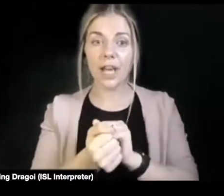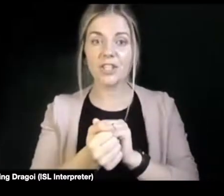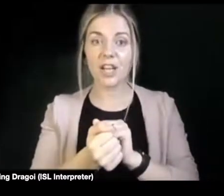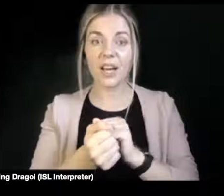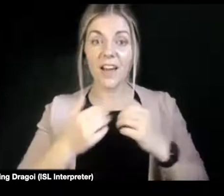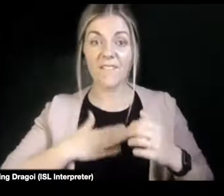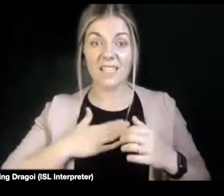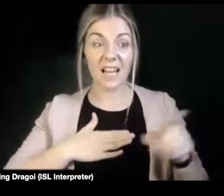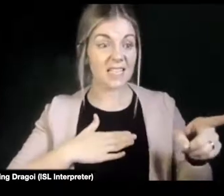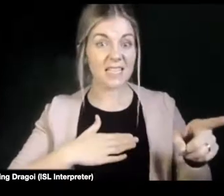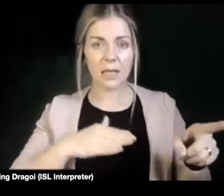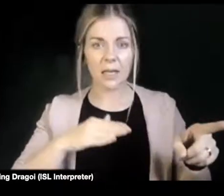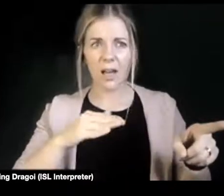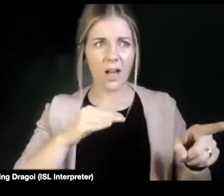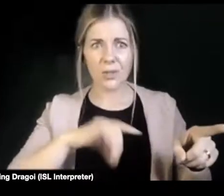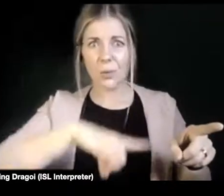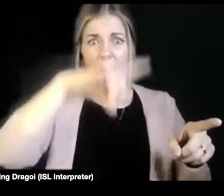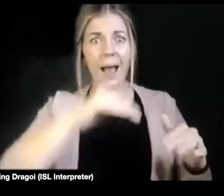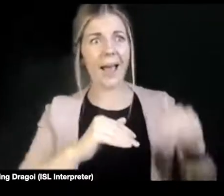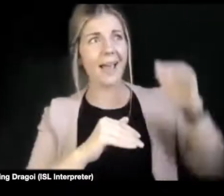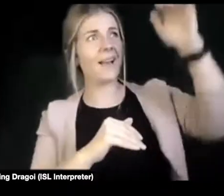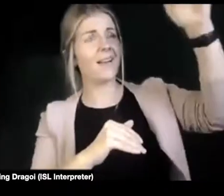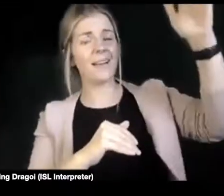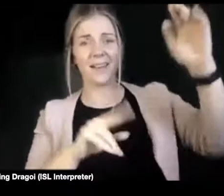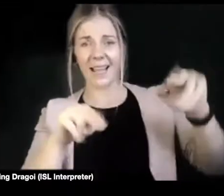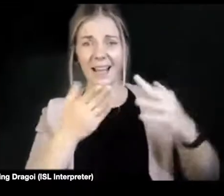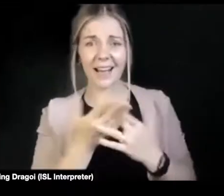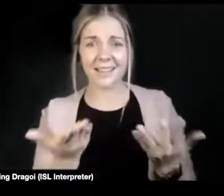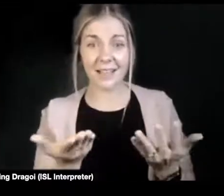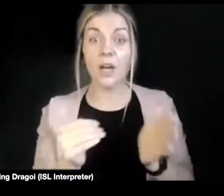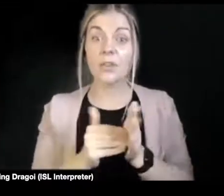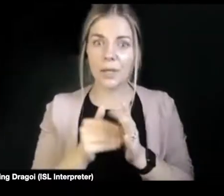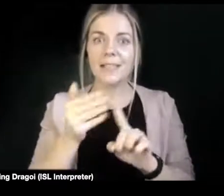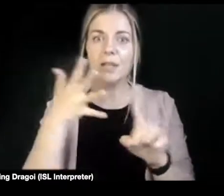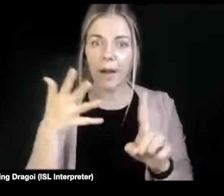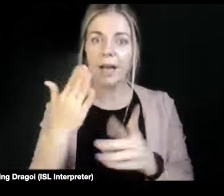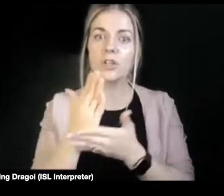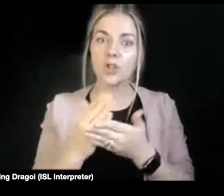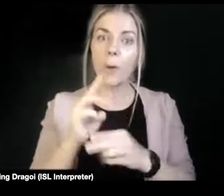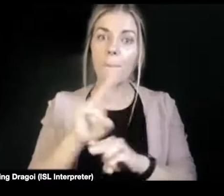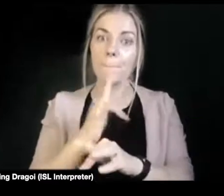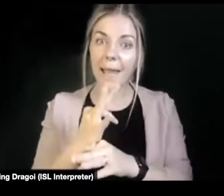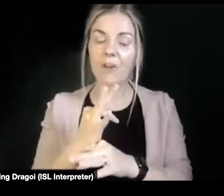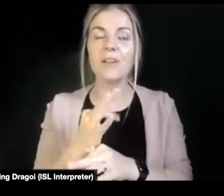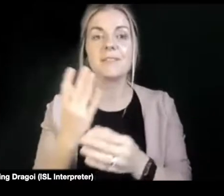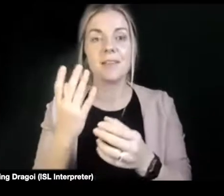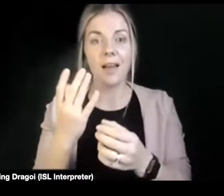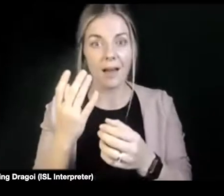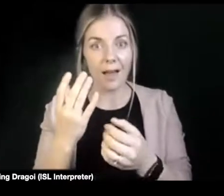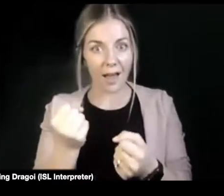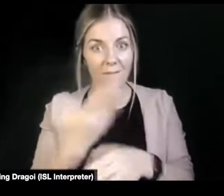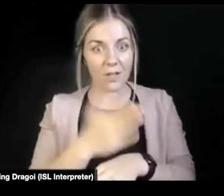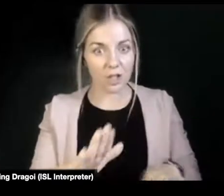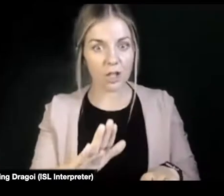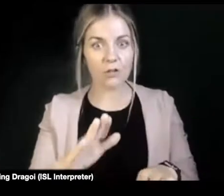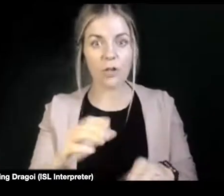way too high. So while they recognized there were parents and caregivers, and they recognized there were disabled persons, and they put them both into the